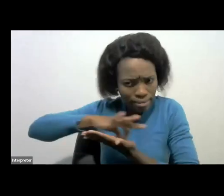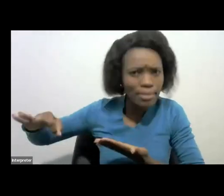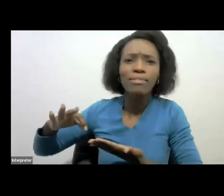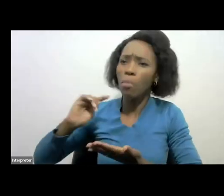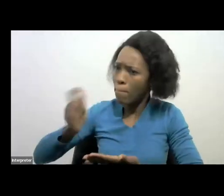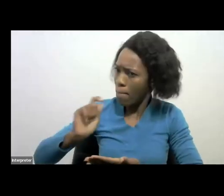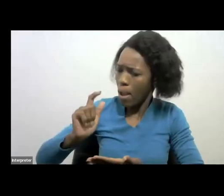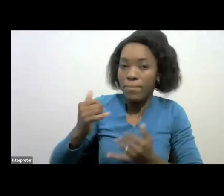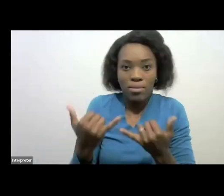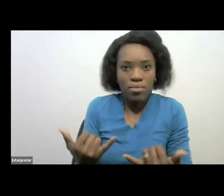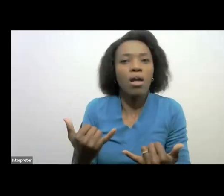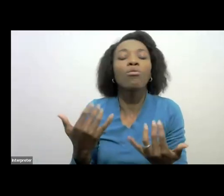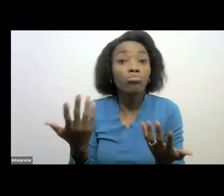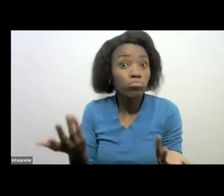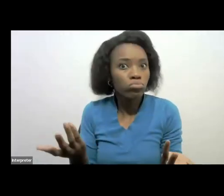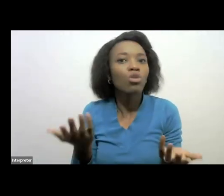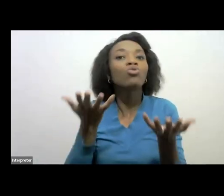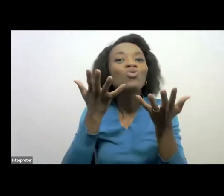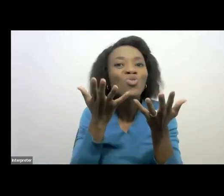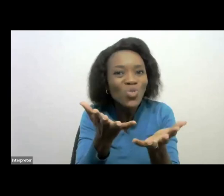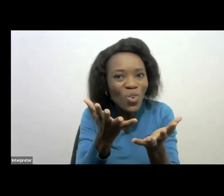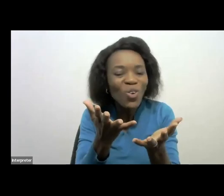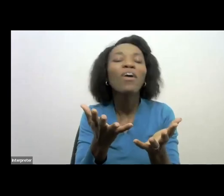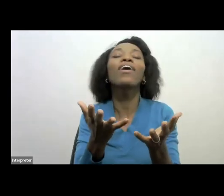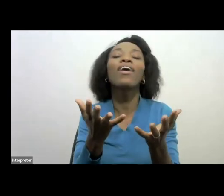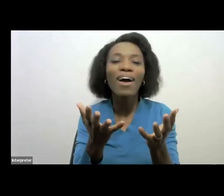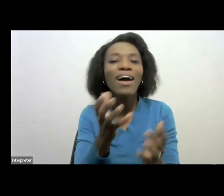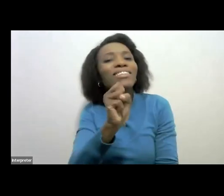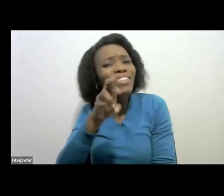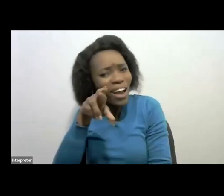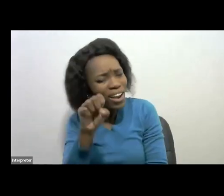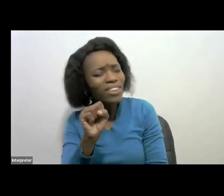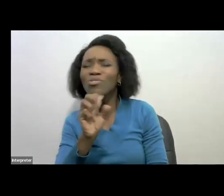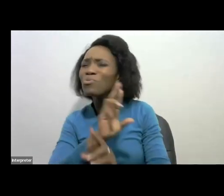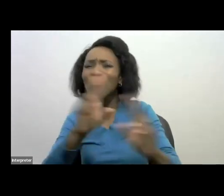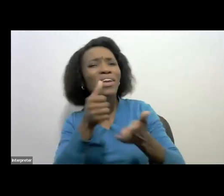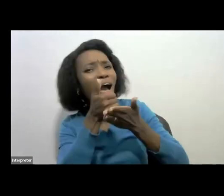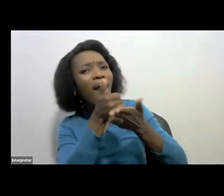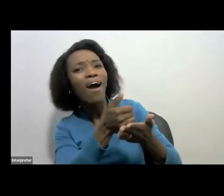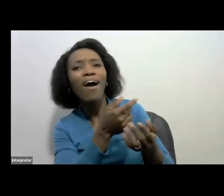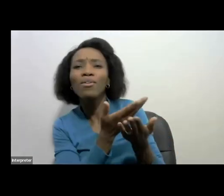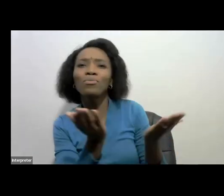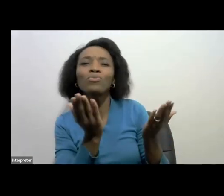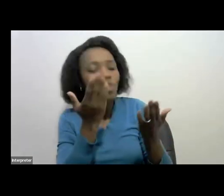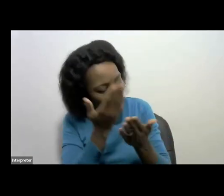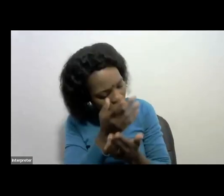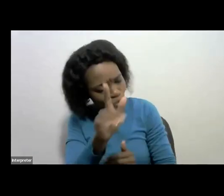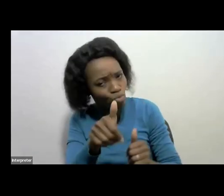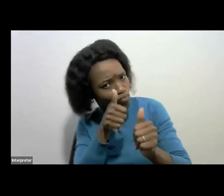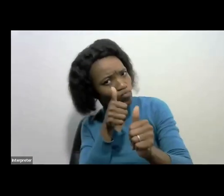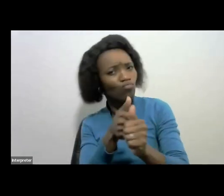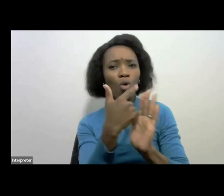I can share with you. Through that program, SARS will help you so that you become compliant taxpayer.